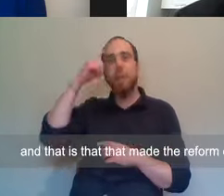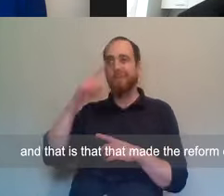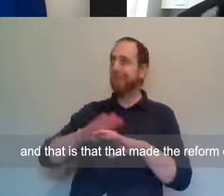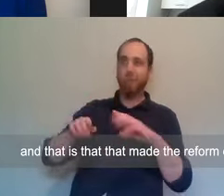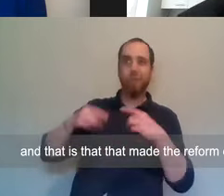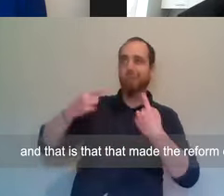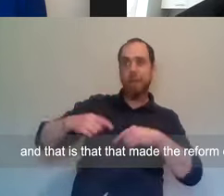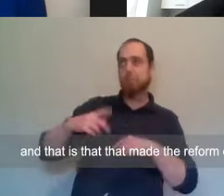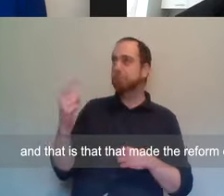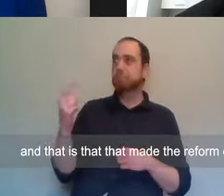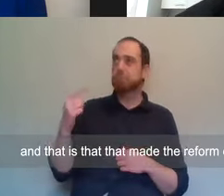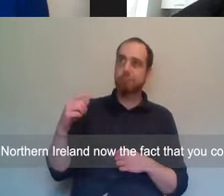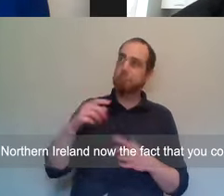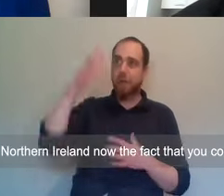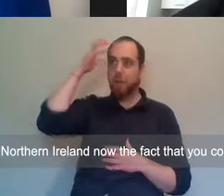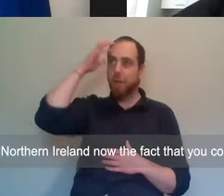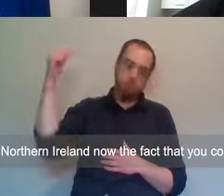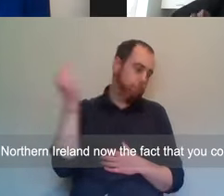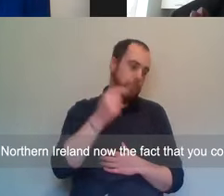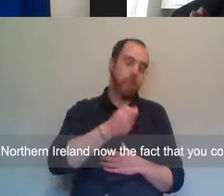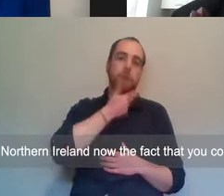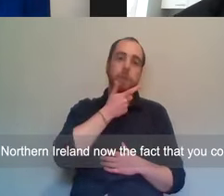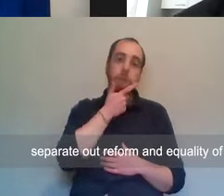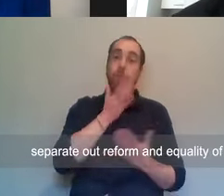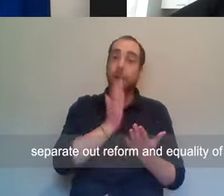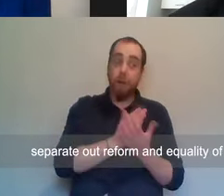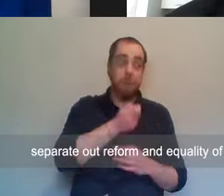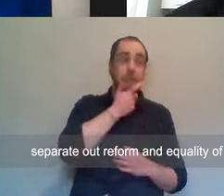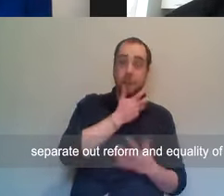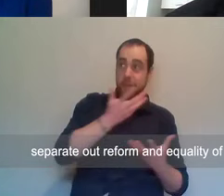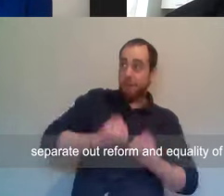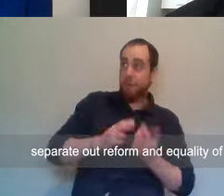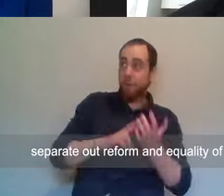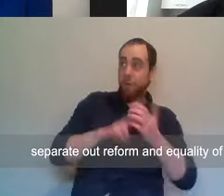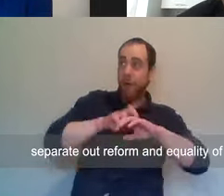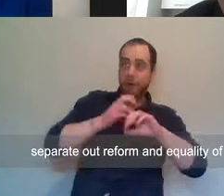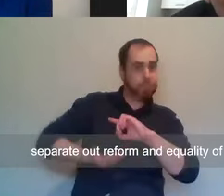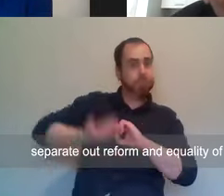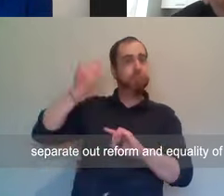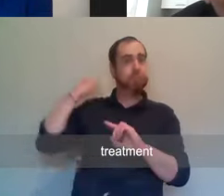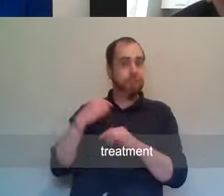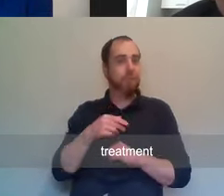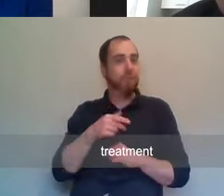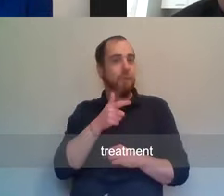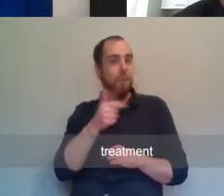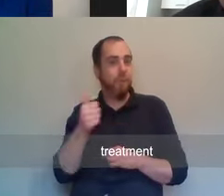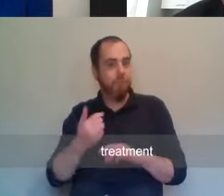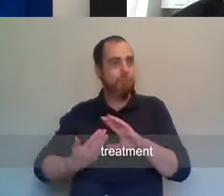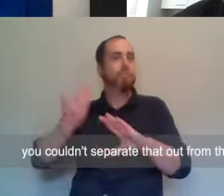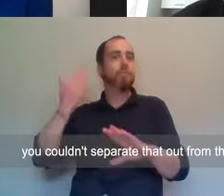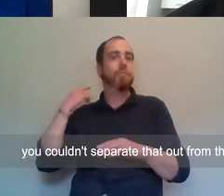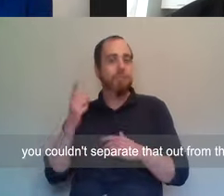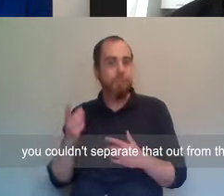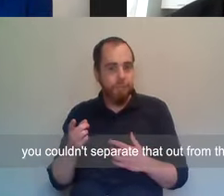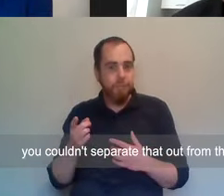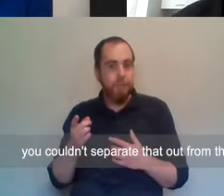that is that that made the reform of Northern Ireland, the fact that you couldn't separate out reform and equality of treatment, you couldn't